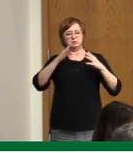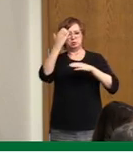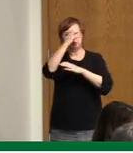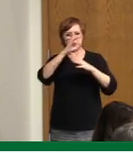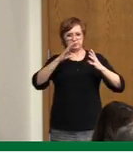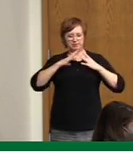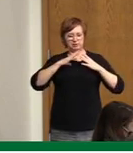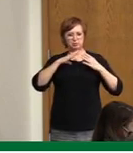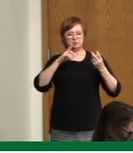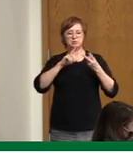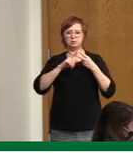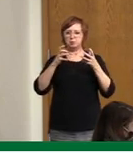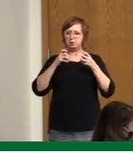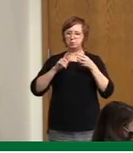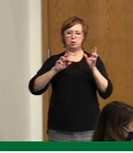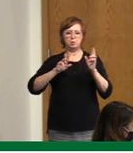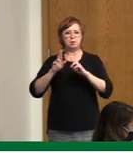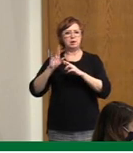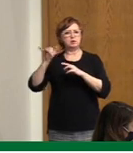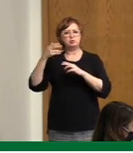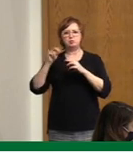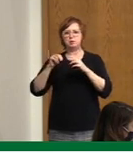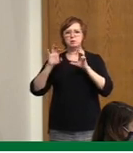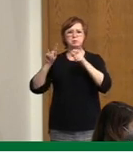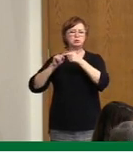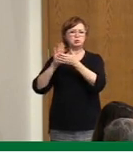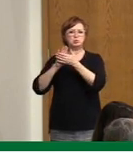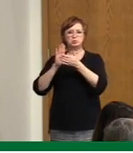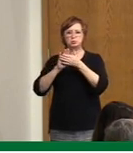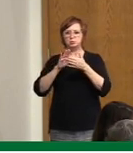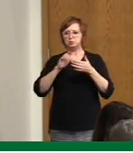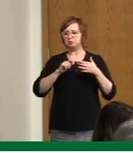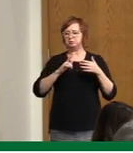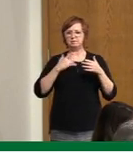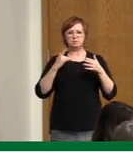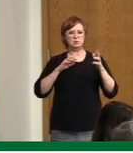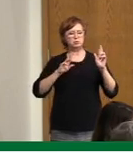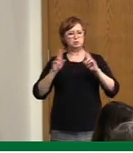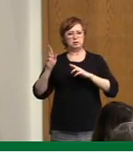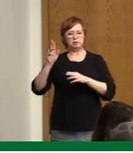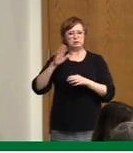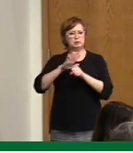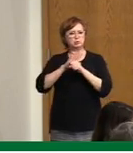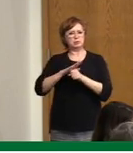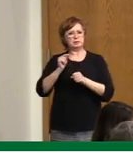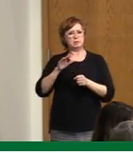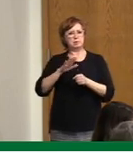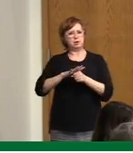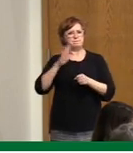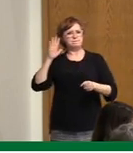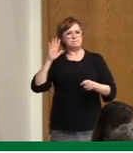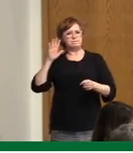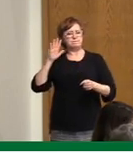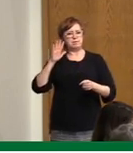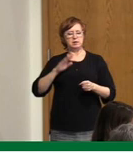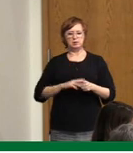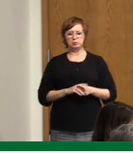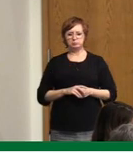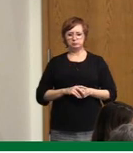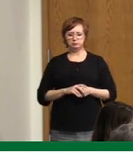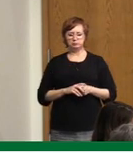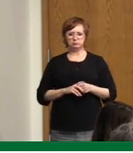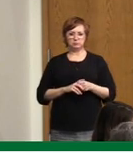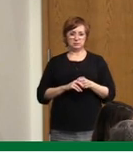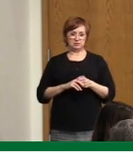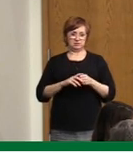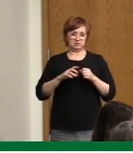And again, you know, while people are wondering whether we can meet friends and family outside our household again, we need to balance that with the risk of a